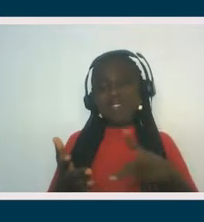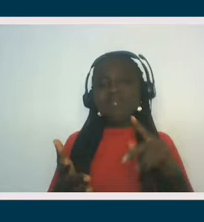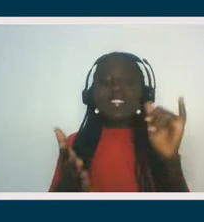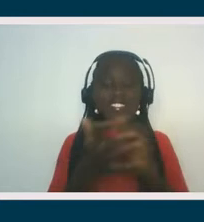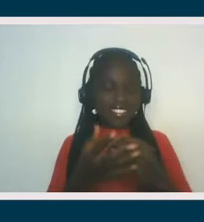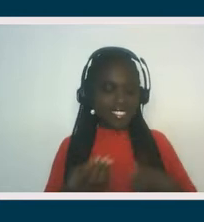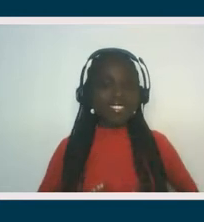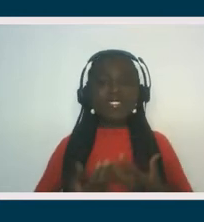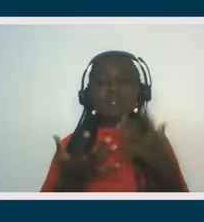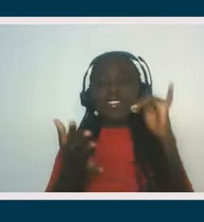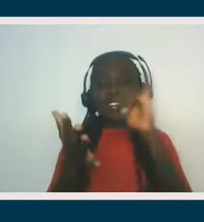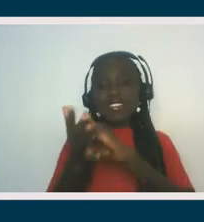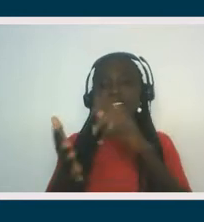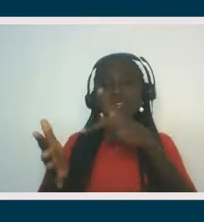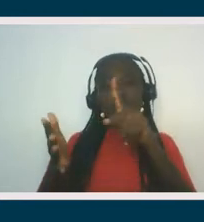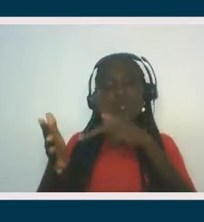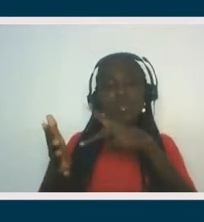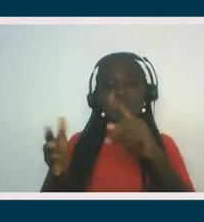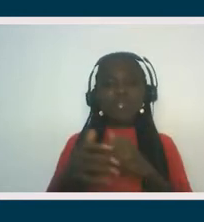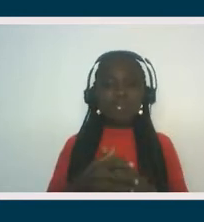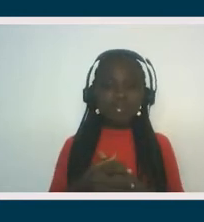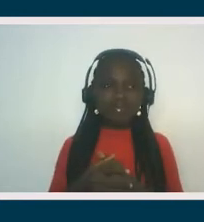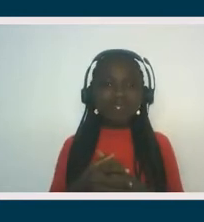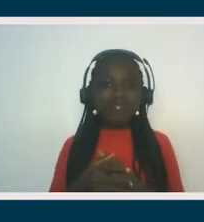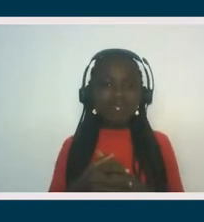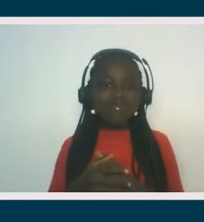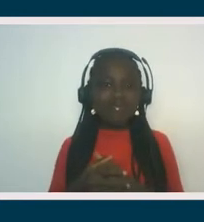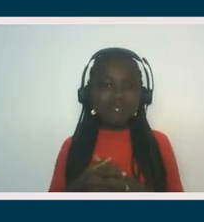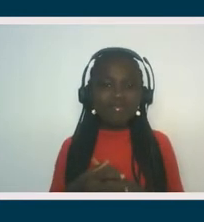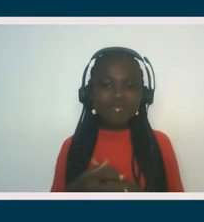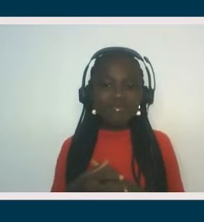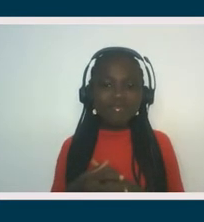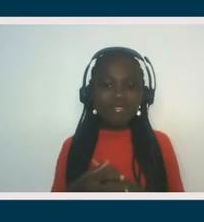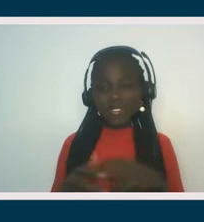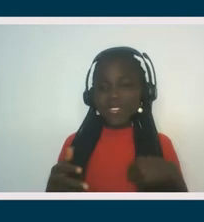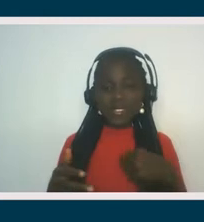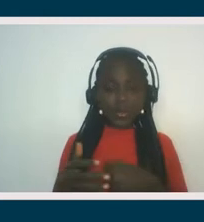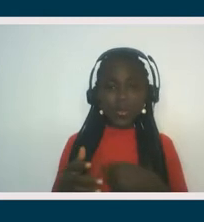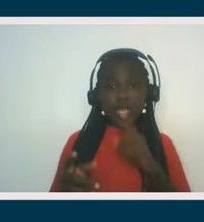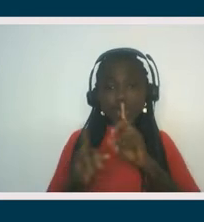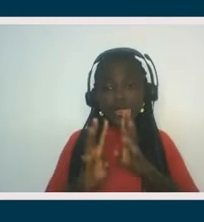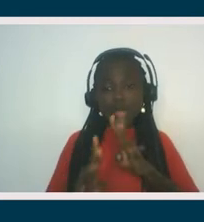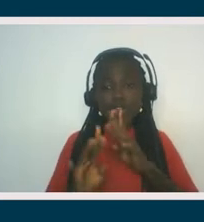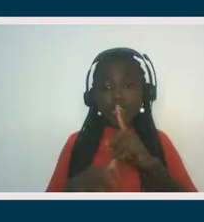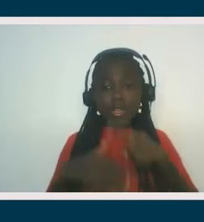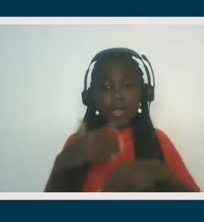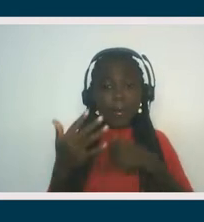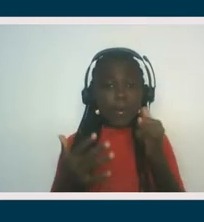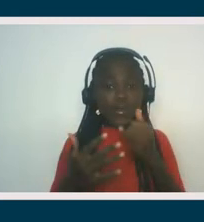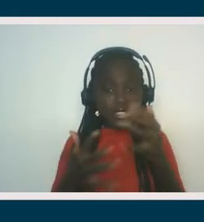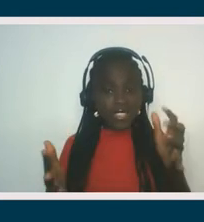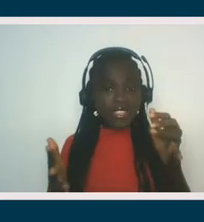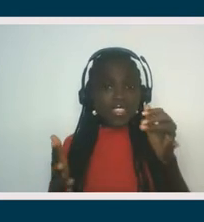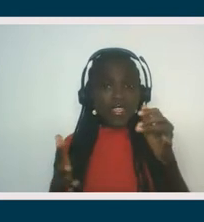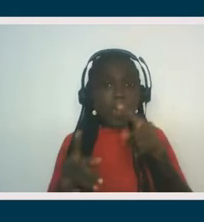behind that. Just this idea of like, wait a minute, we talk about a thing, but the embodiment is